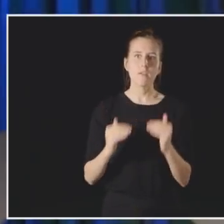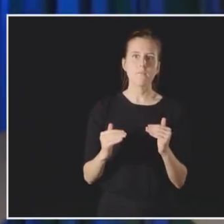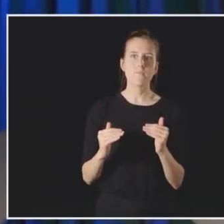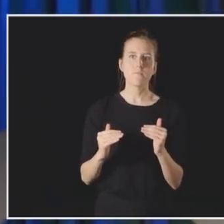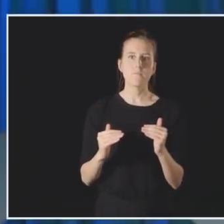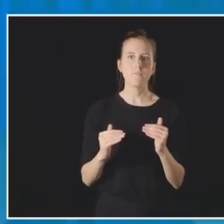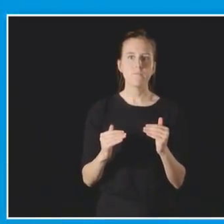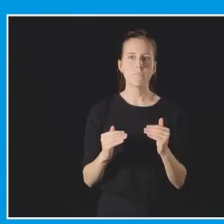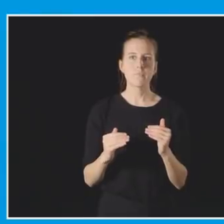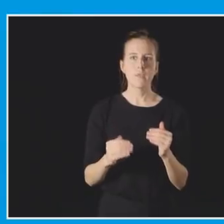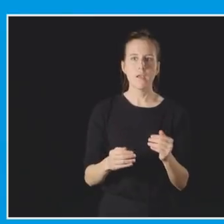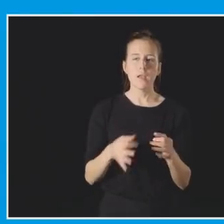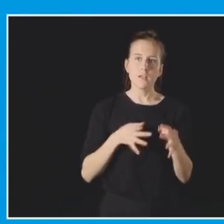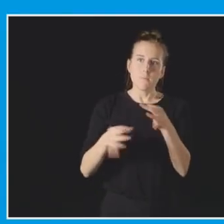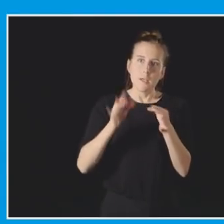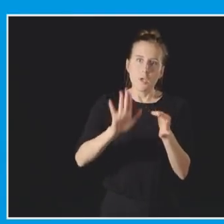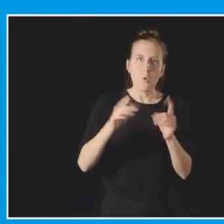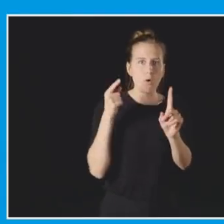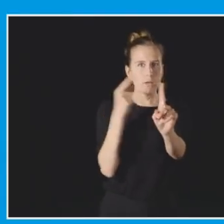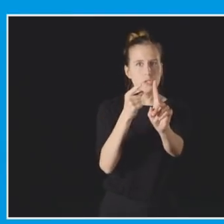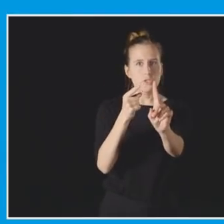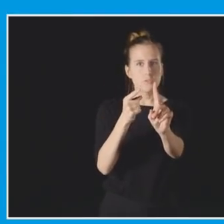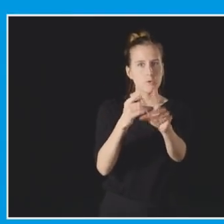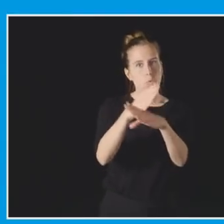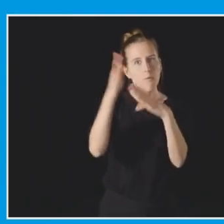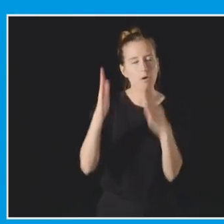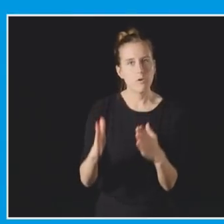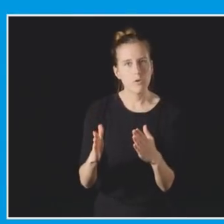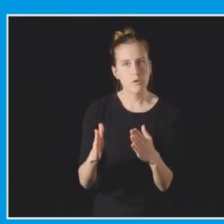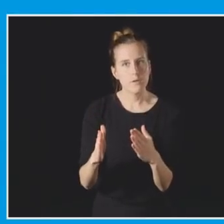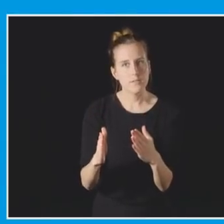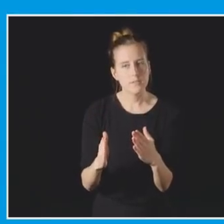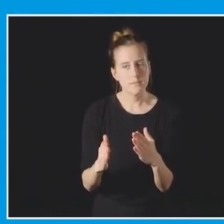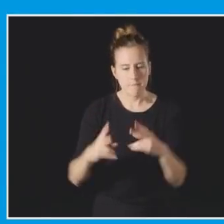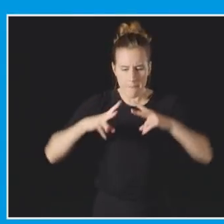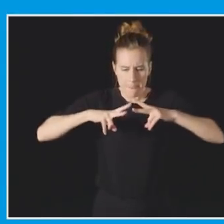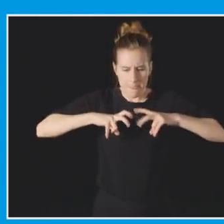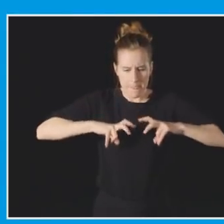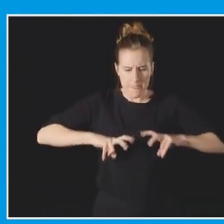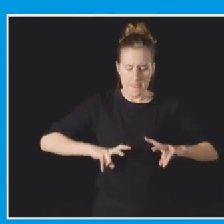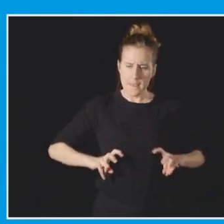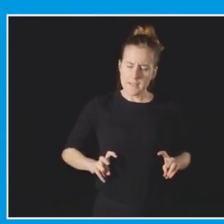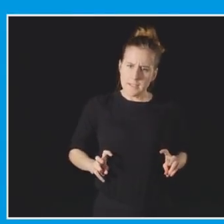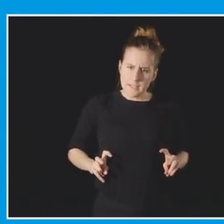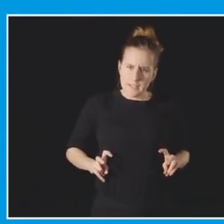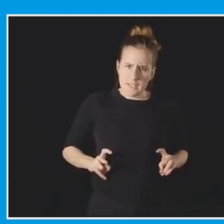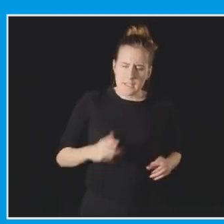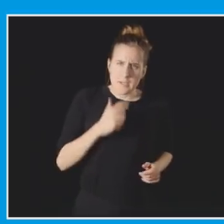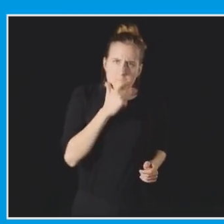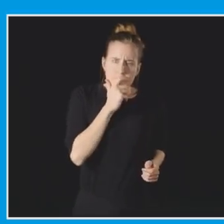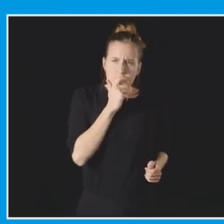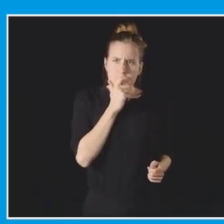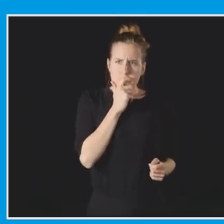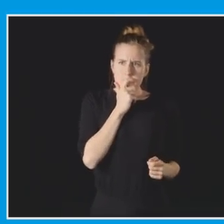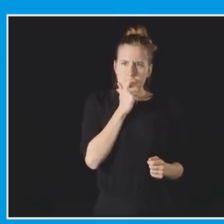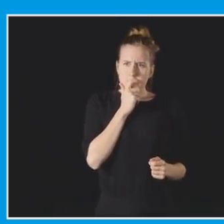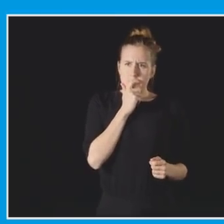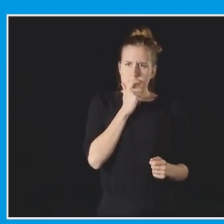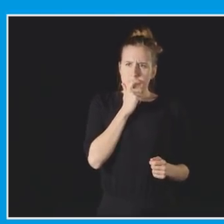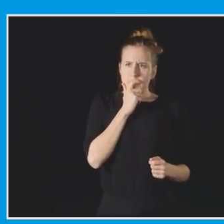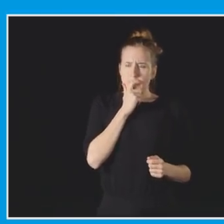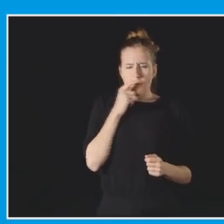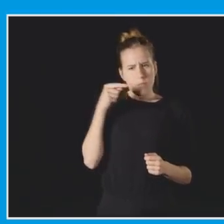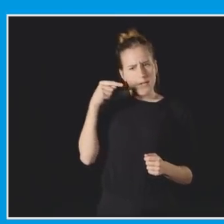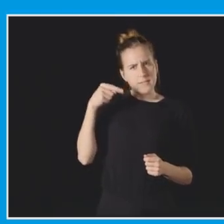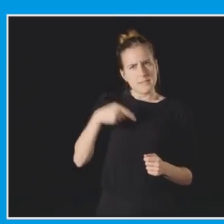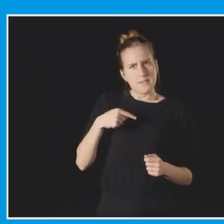Stating your intentions to another person is asking yourself the question, what does this